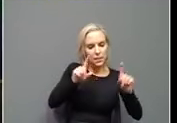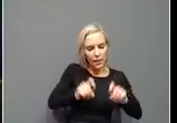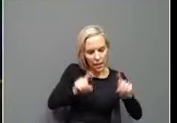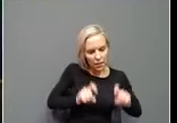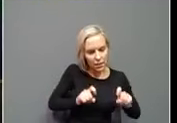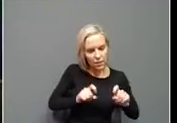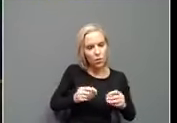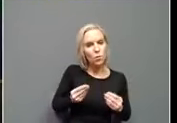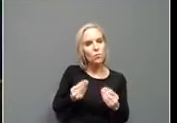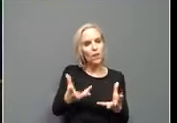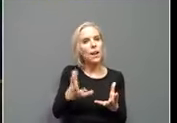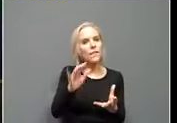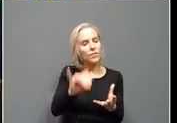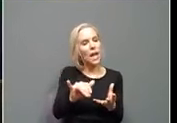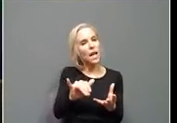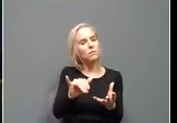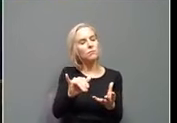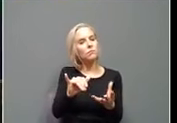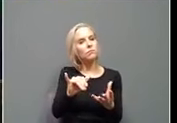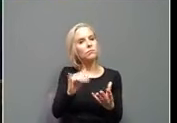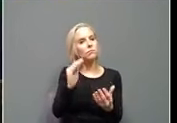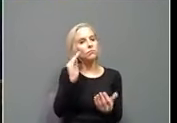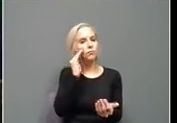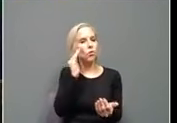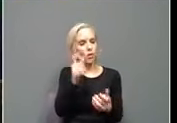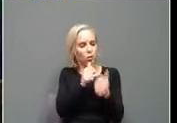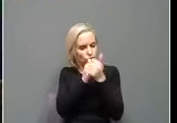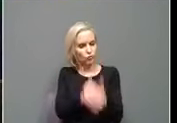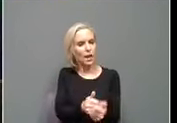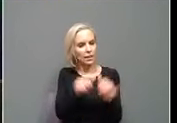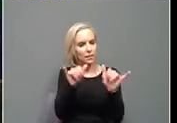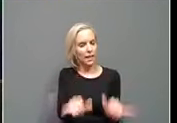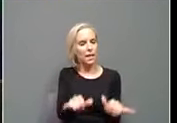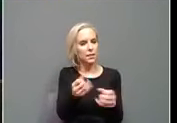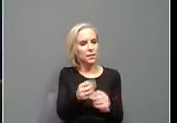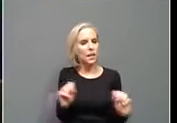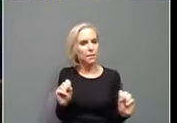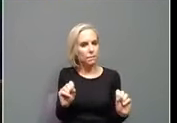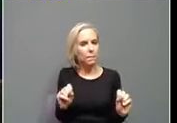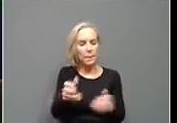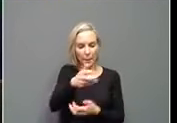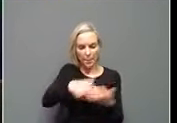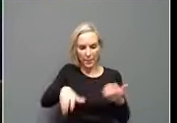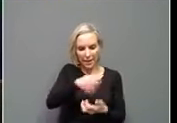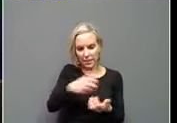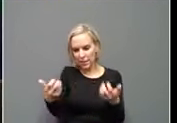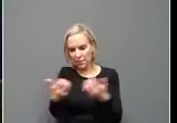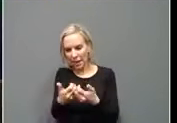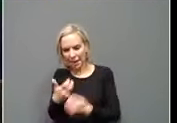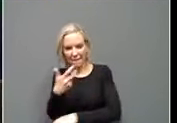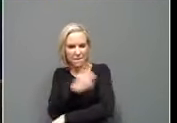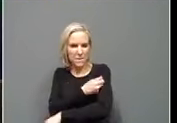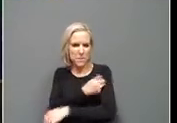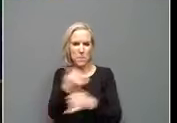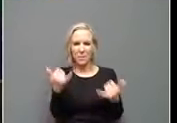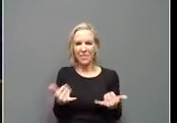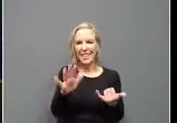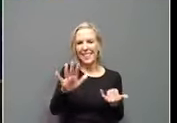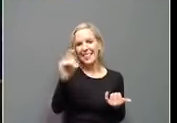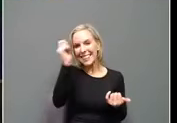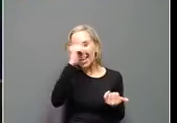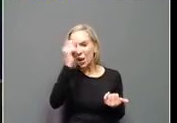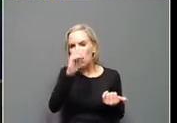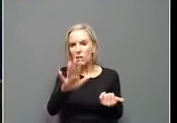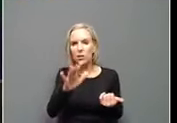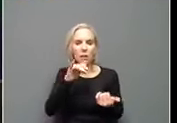to provide you that assurance and to track that they stay safe. Um, mixing and matching vaccines right now is theoretical. It's not been